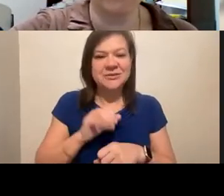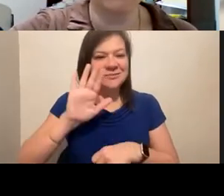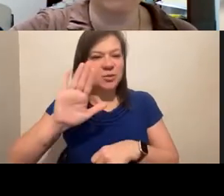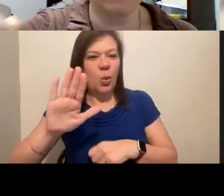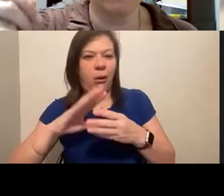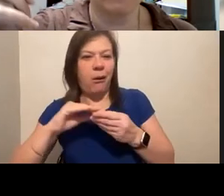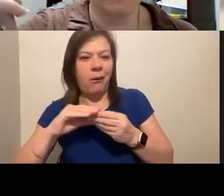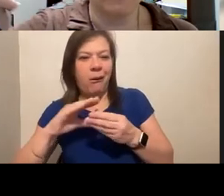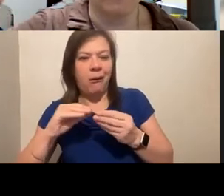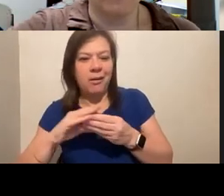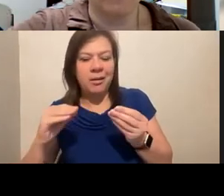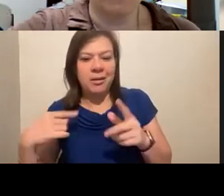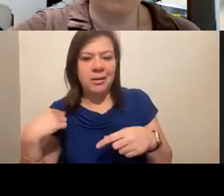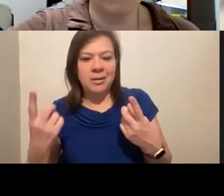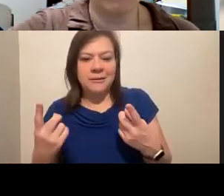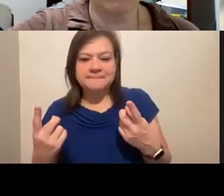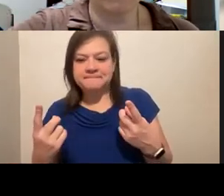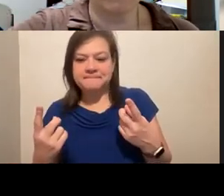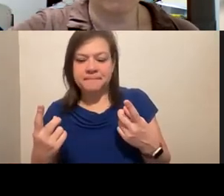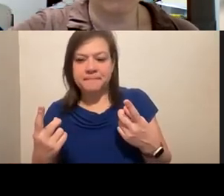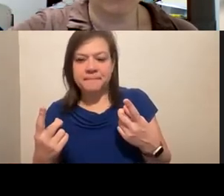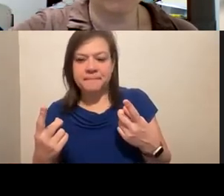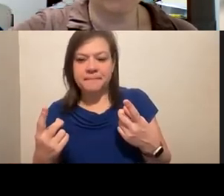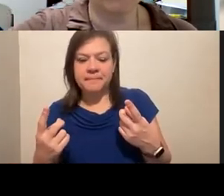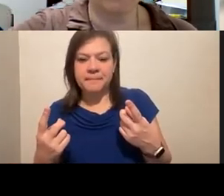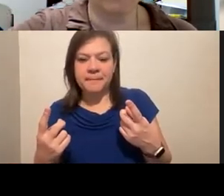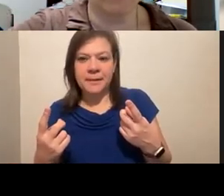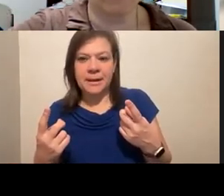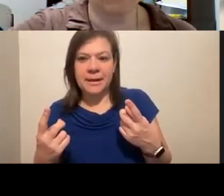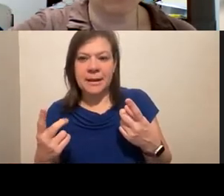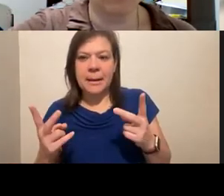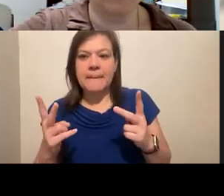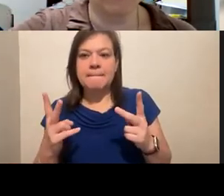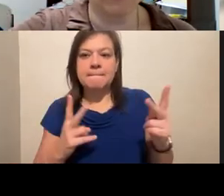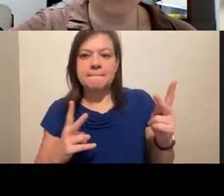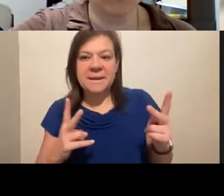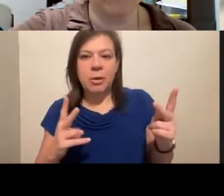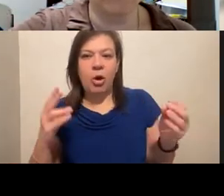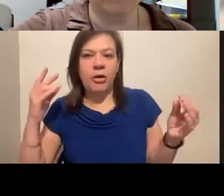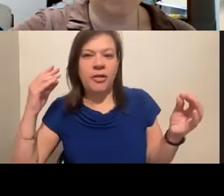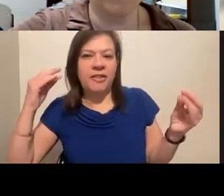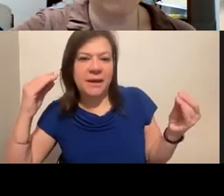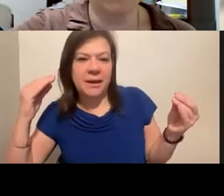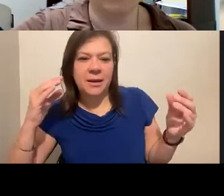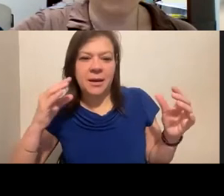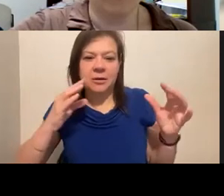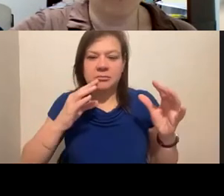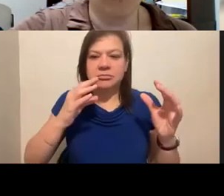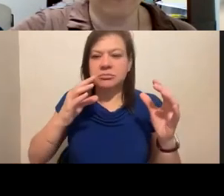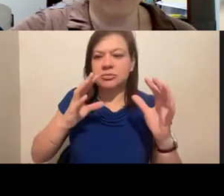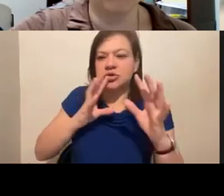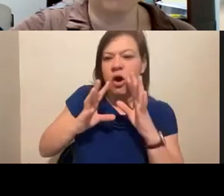about, is that people are starting to think and talk in different ways about